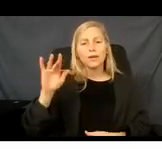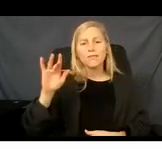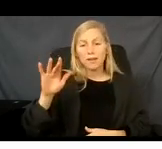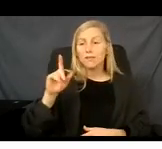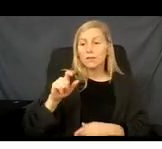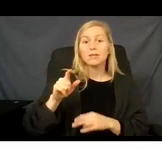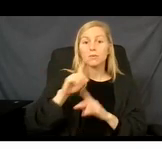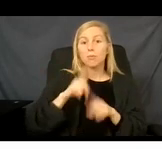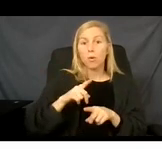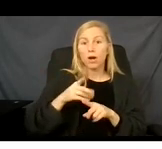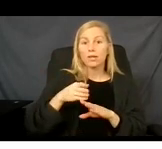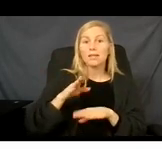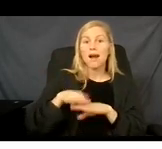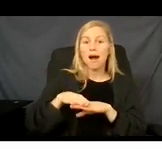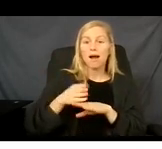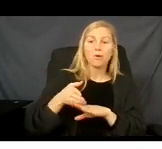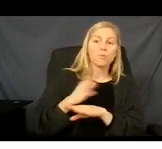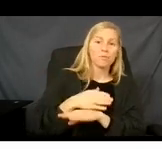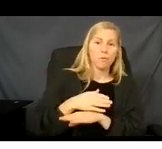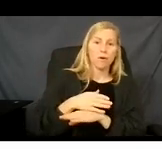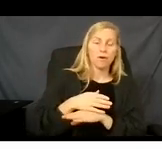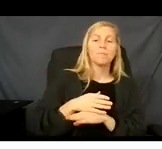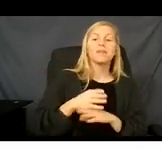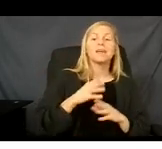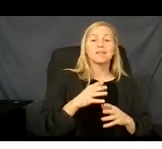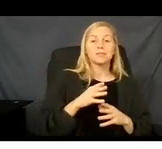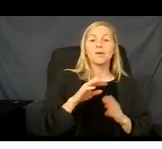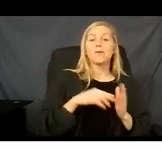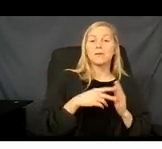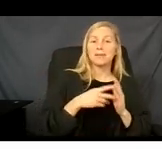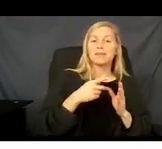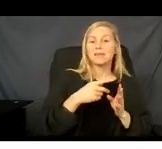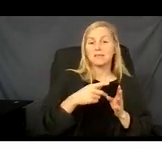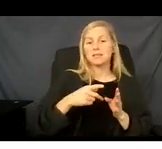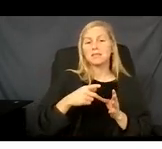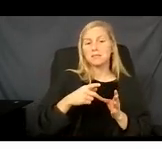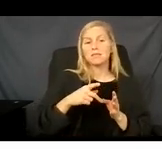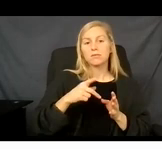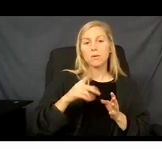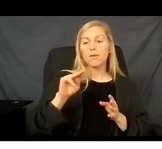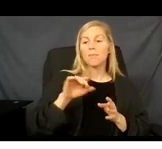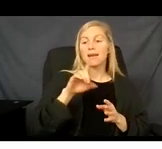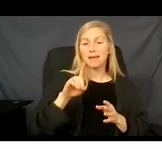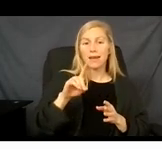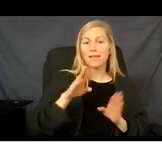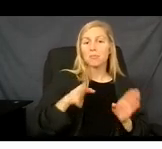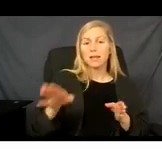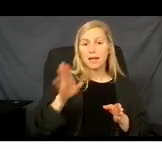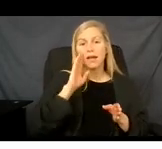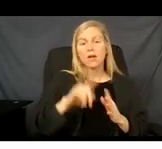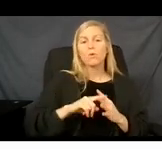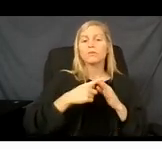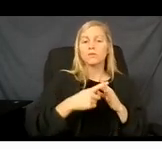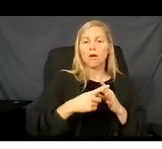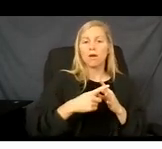plan started from 1st of January. If you report the child's birth for